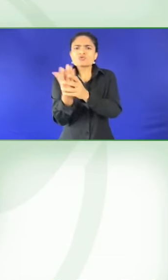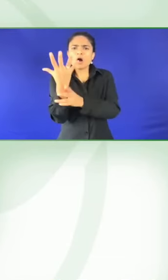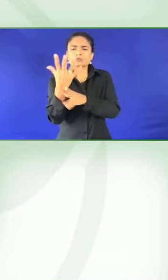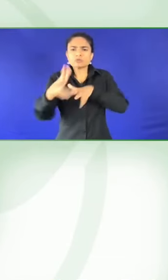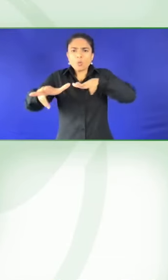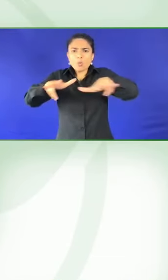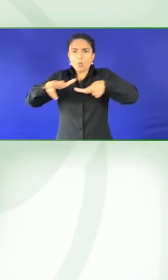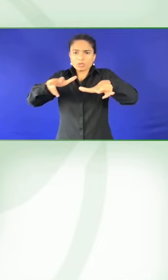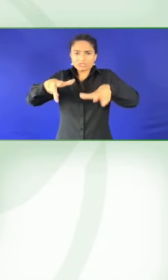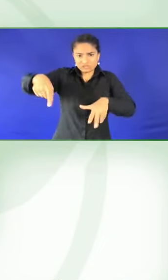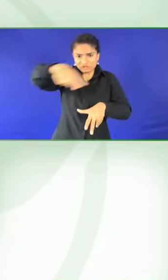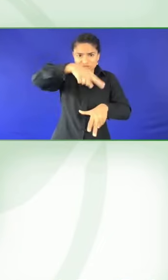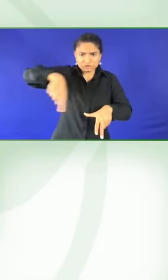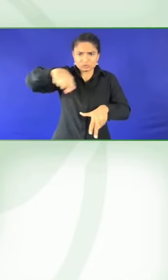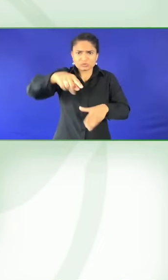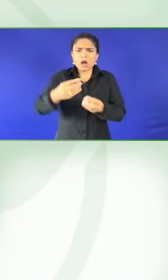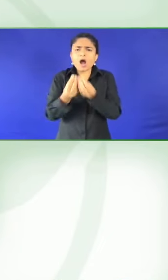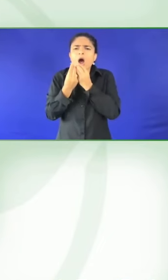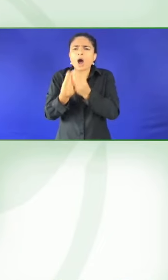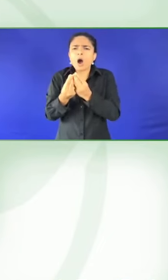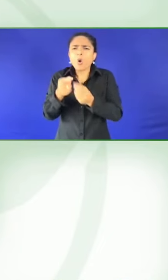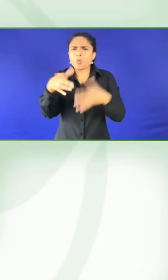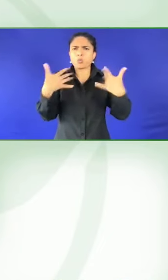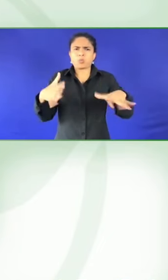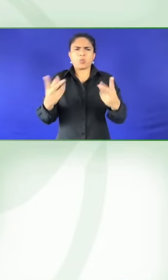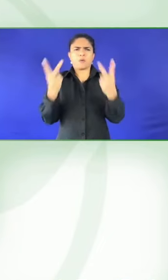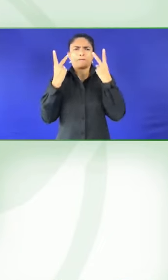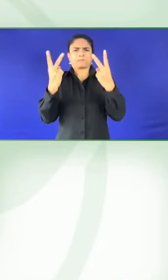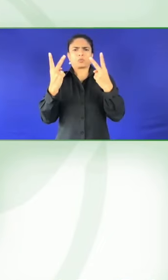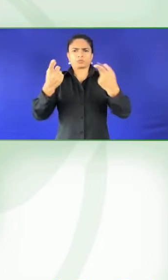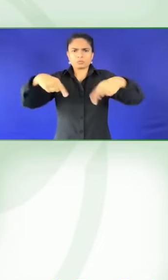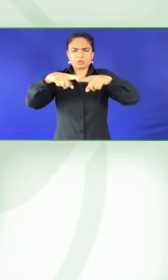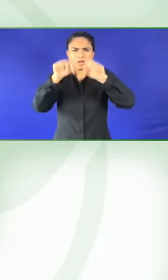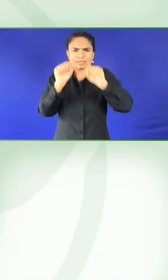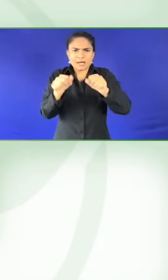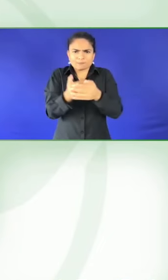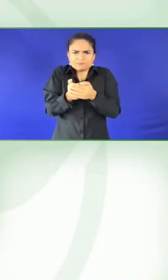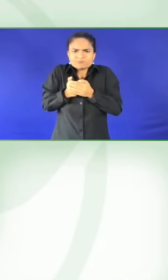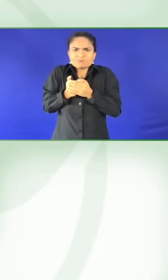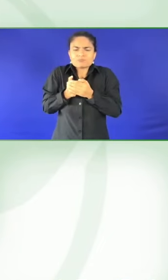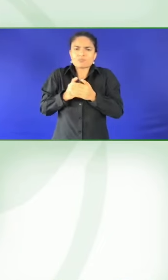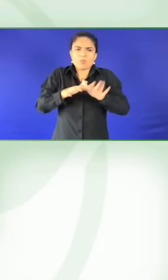Thank you very much.